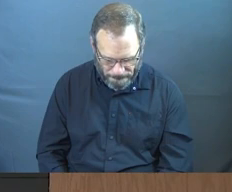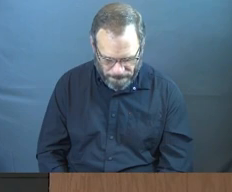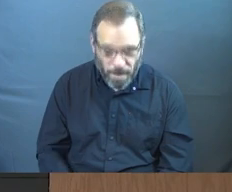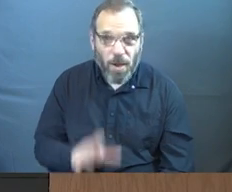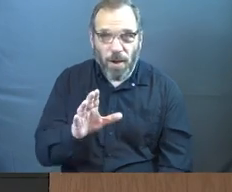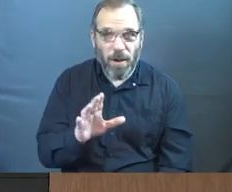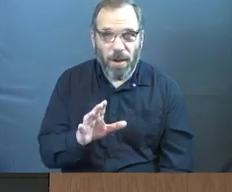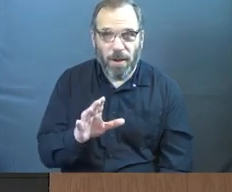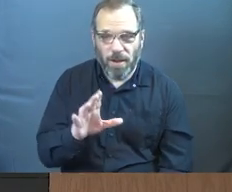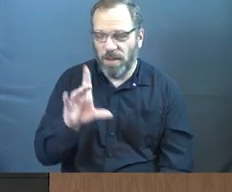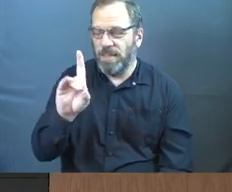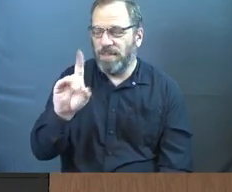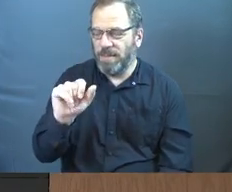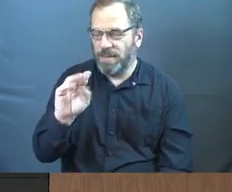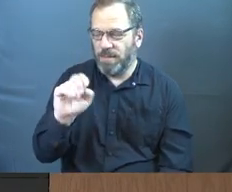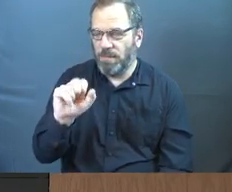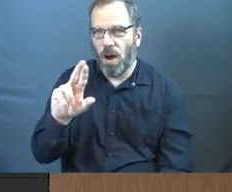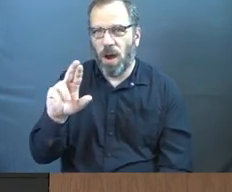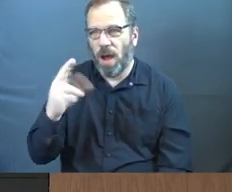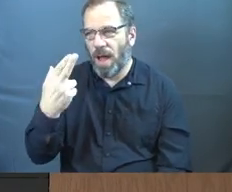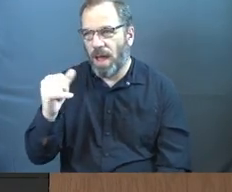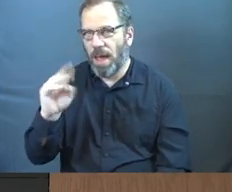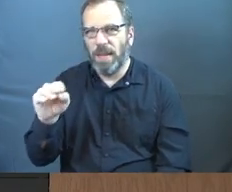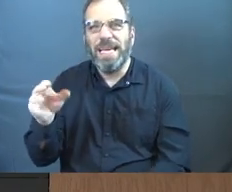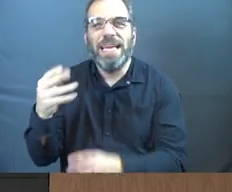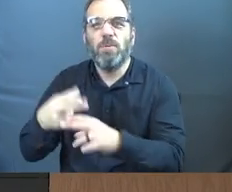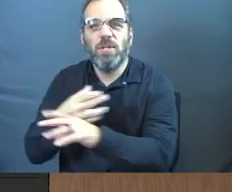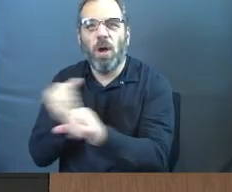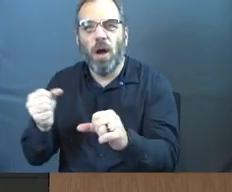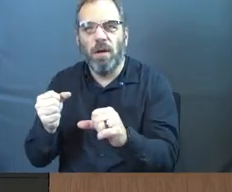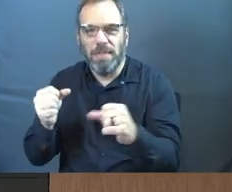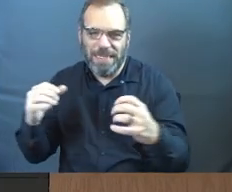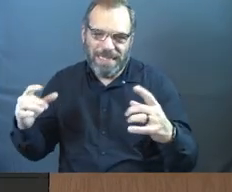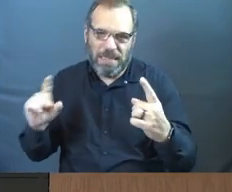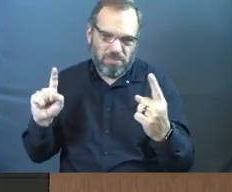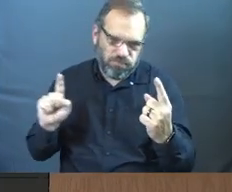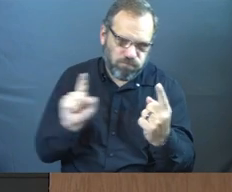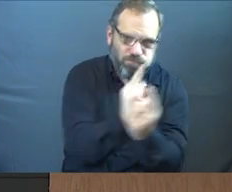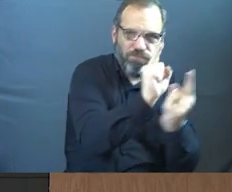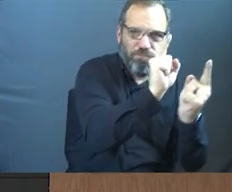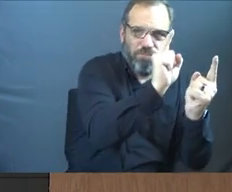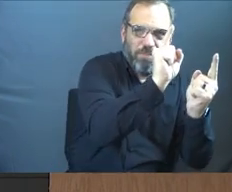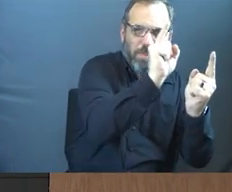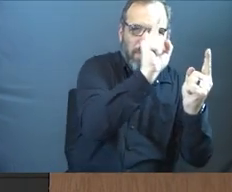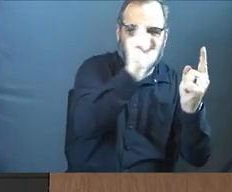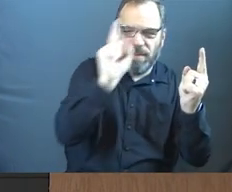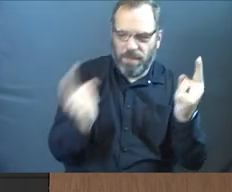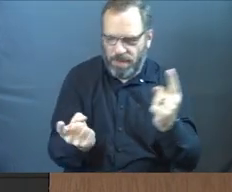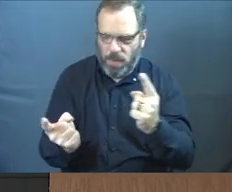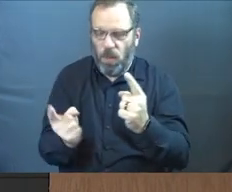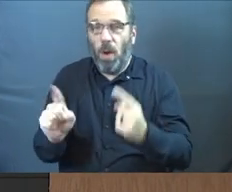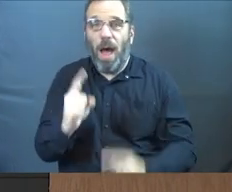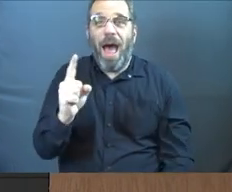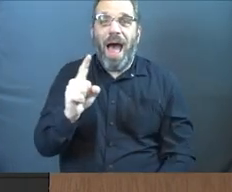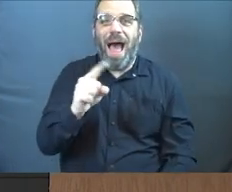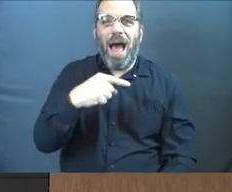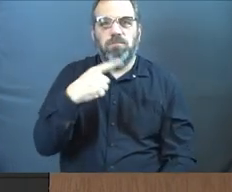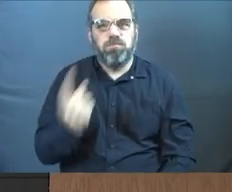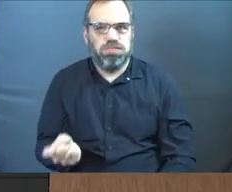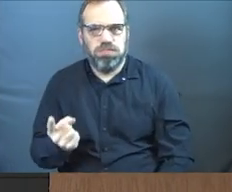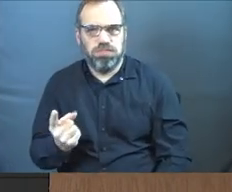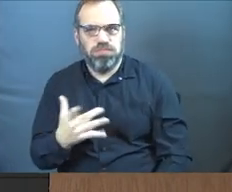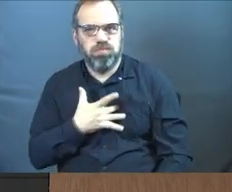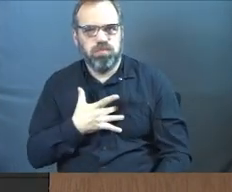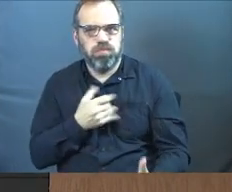So, got Damar Hamlin. He's a safety. He collides with another player. And he experiences cardiac arrest